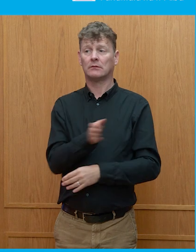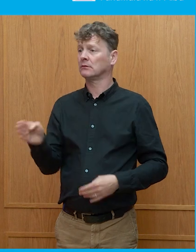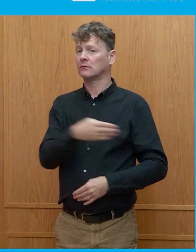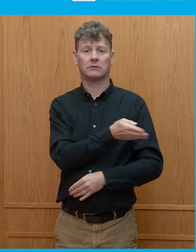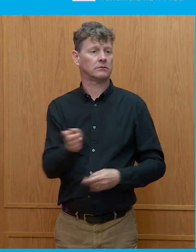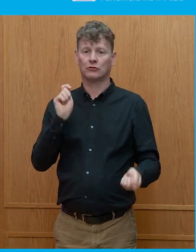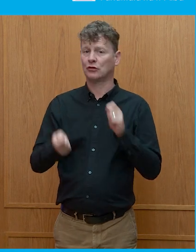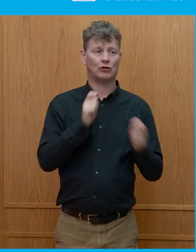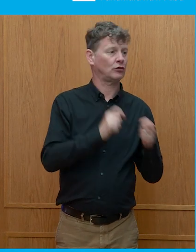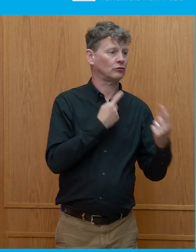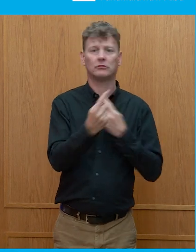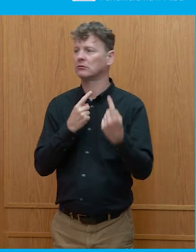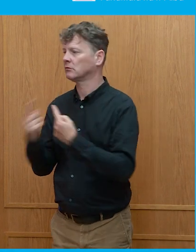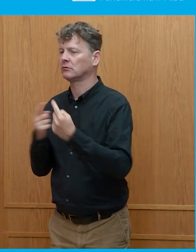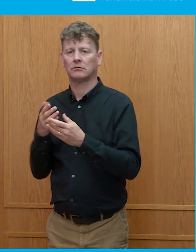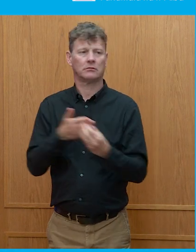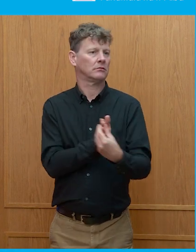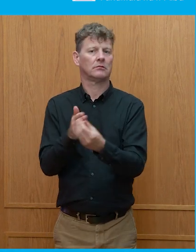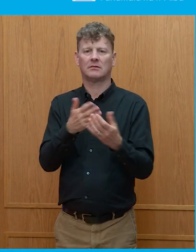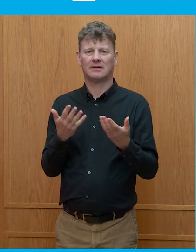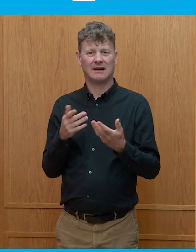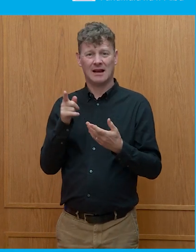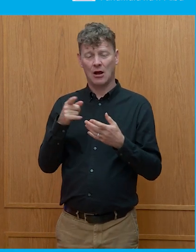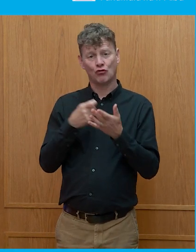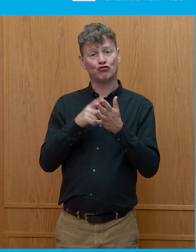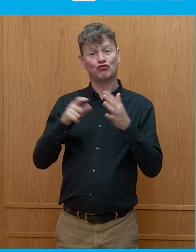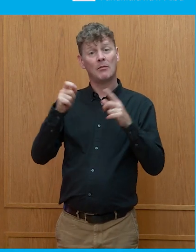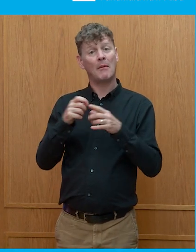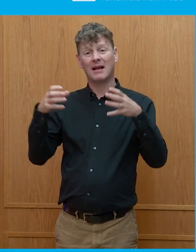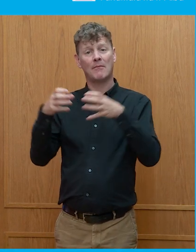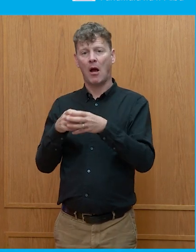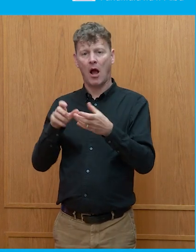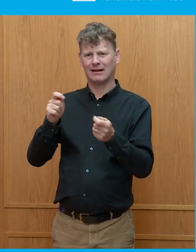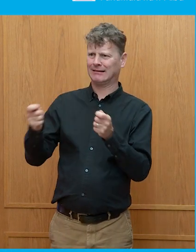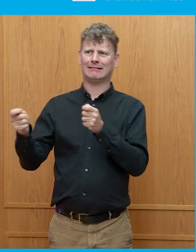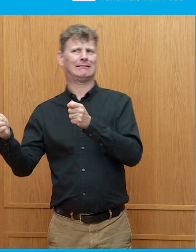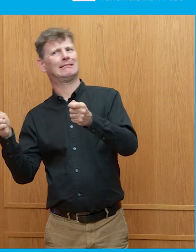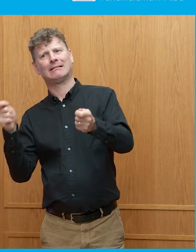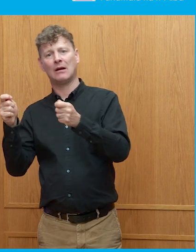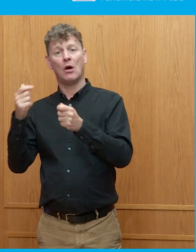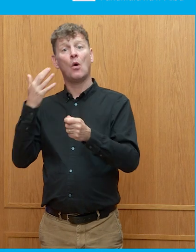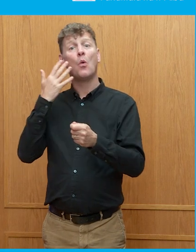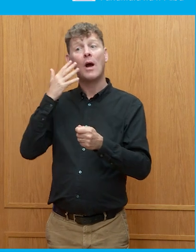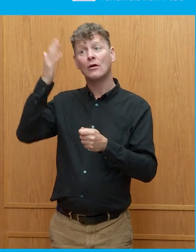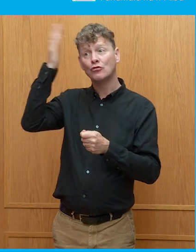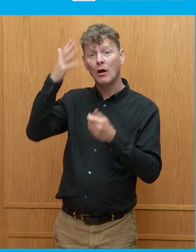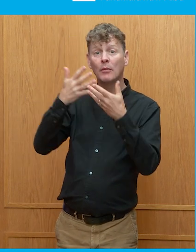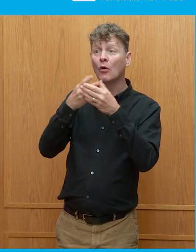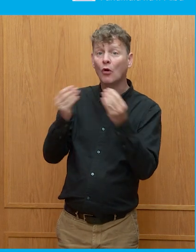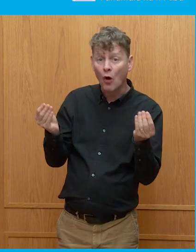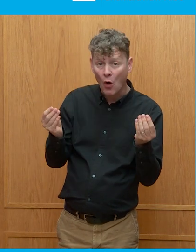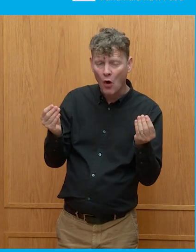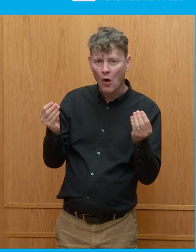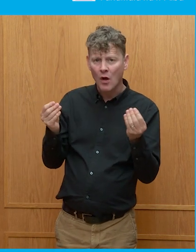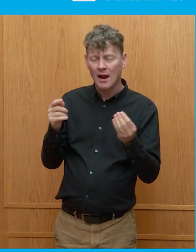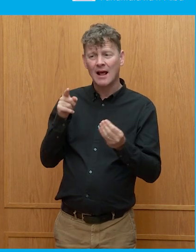reality of where the party is now. The party is realigning. And when Trump is done, there will be a battle for not